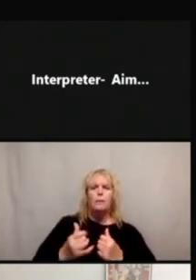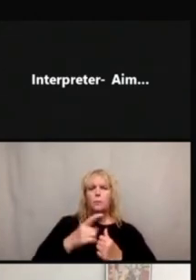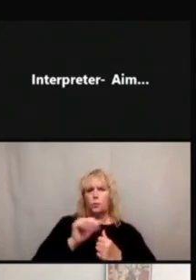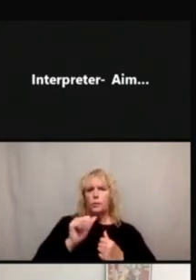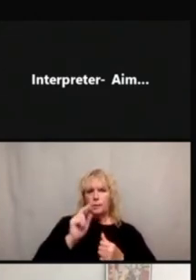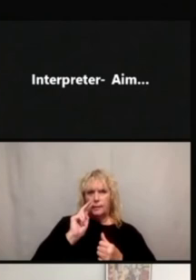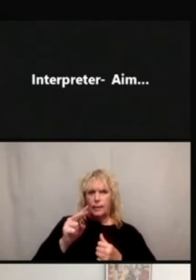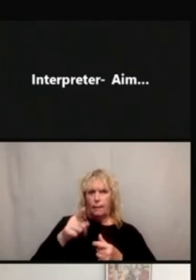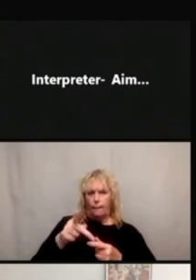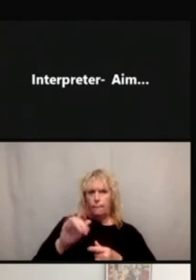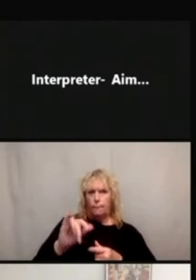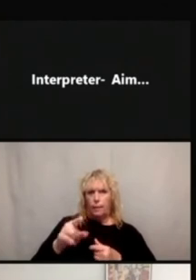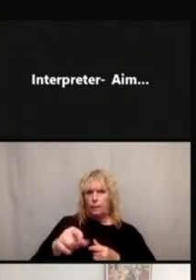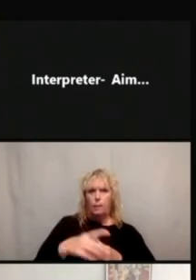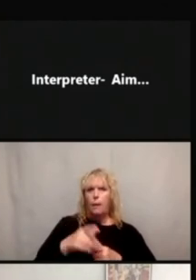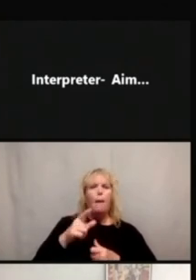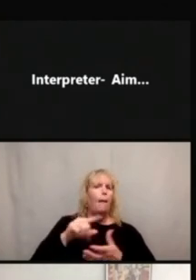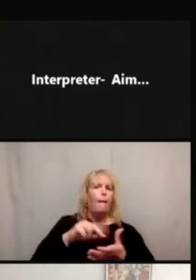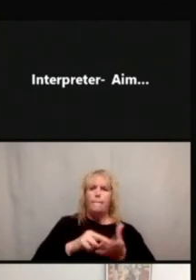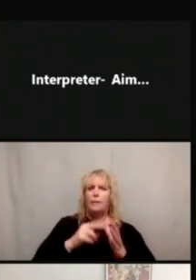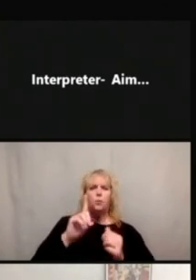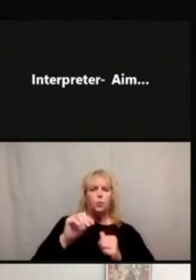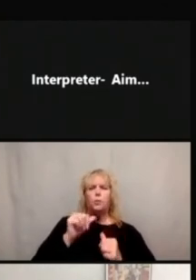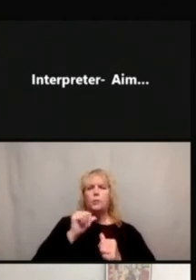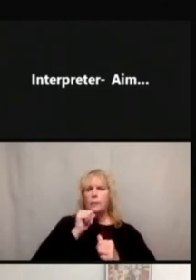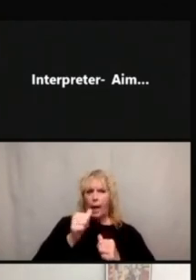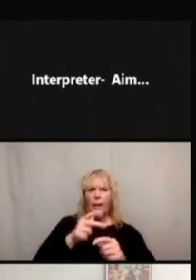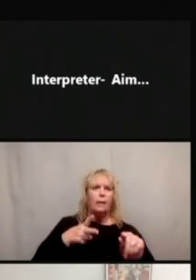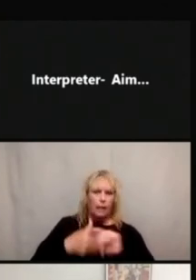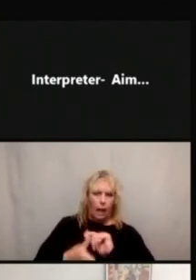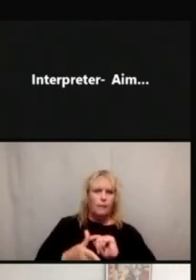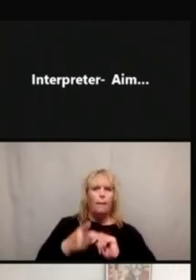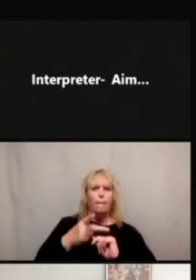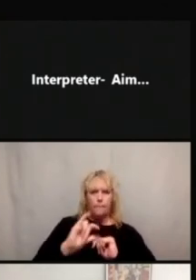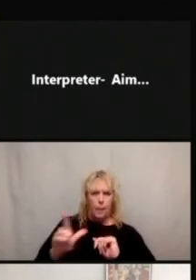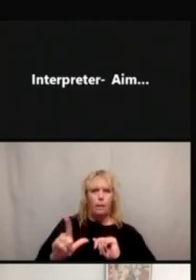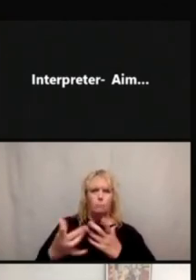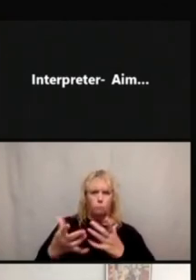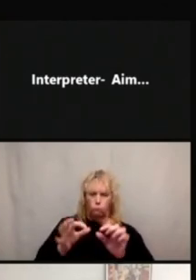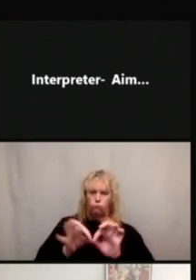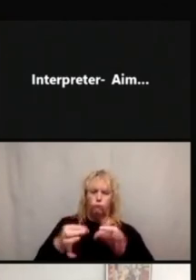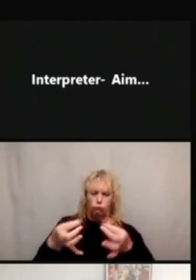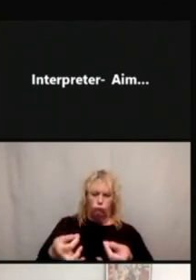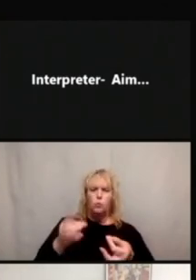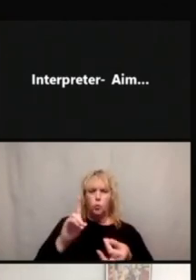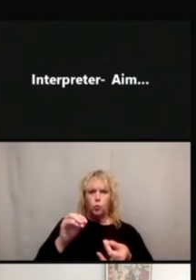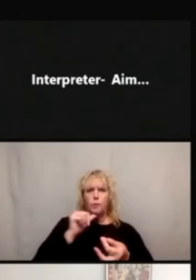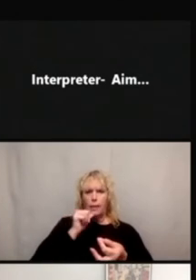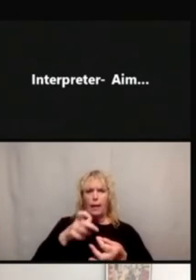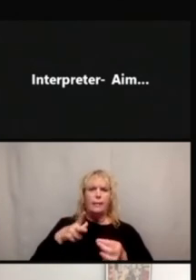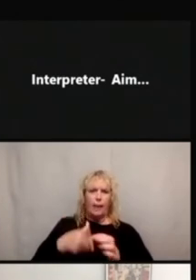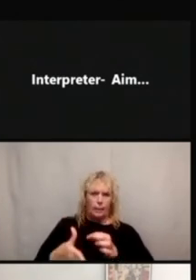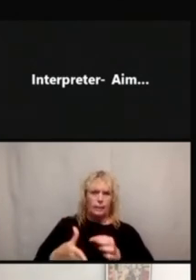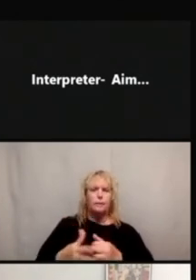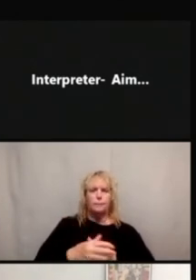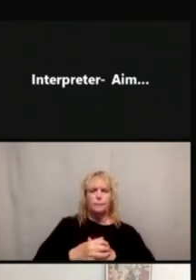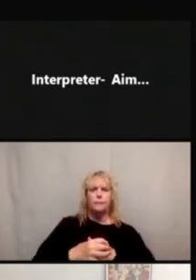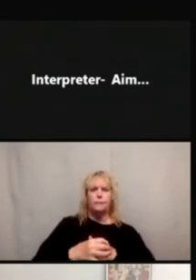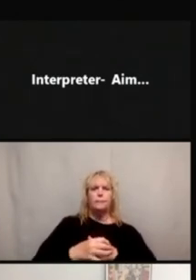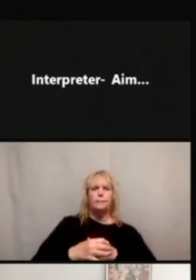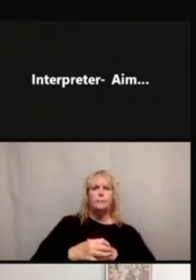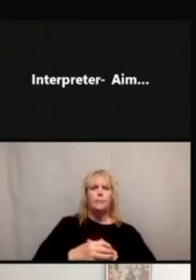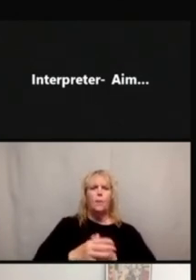participants said this means don't cut the pill. Very literally, do not cut it with a pair of scissors. So